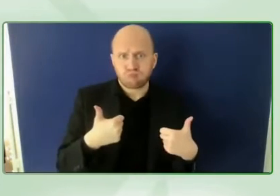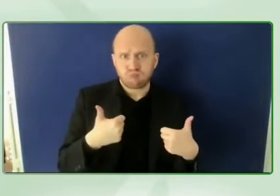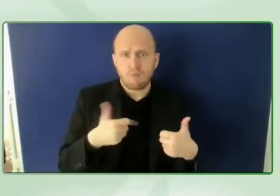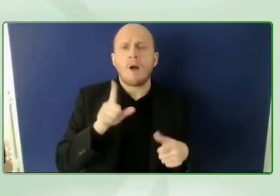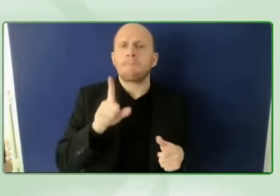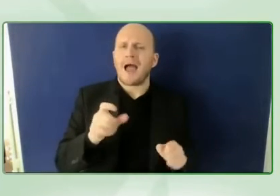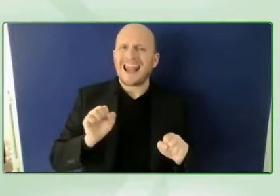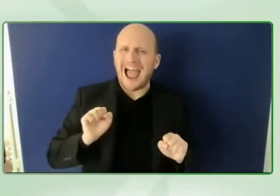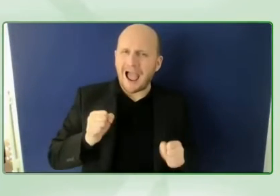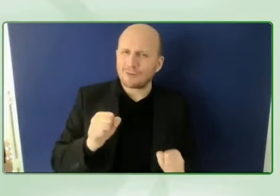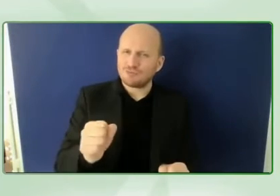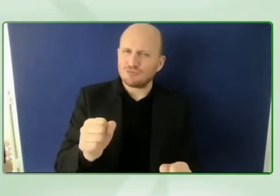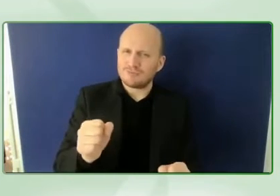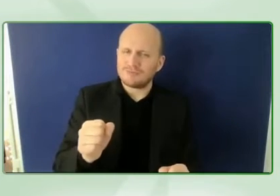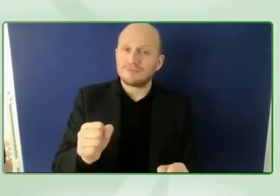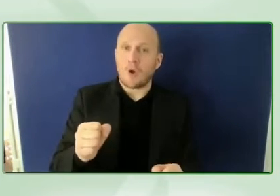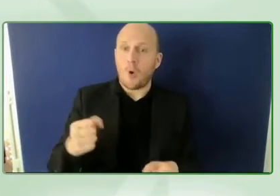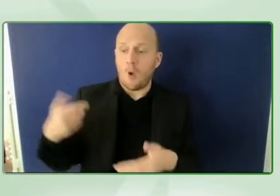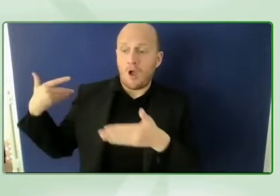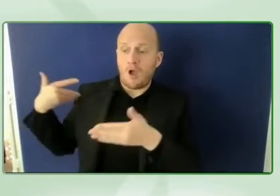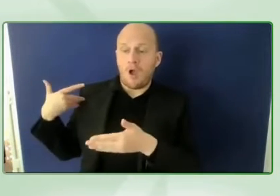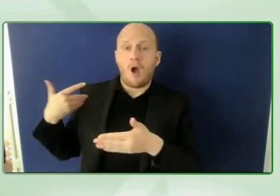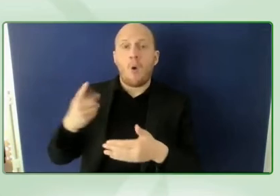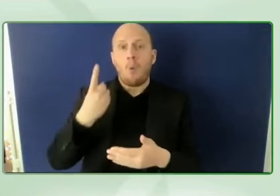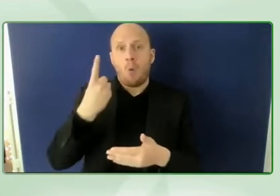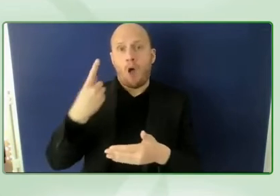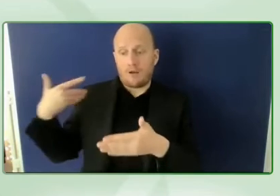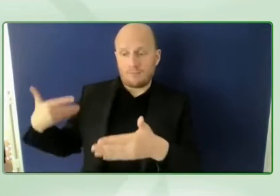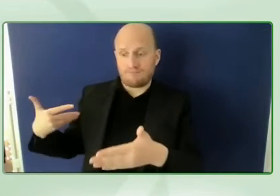phase two of we the 15 that will roll out later this year